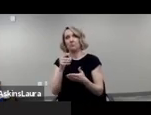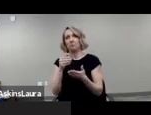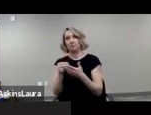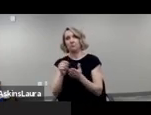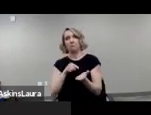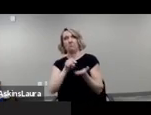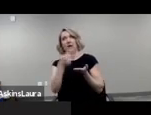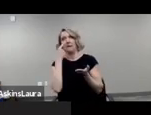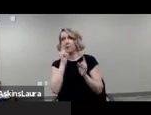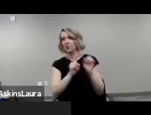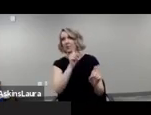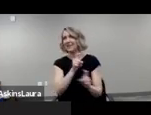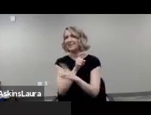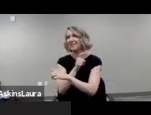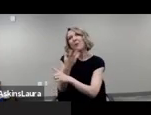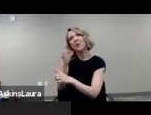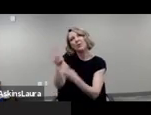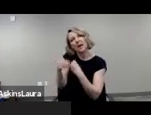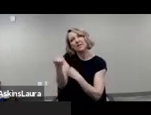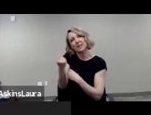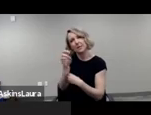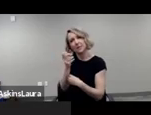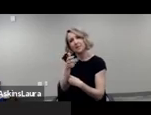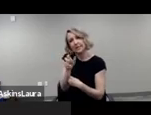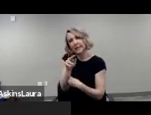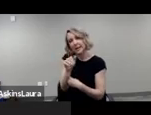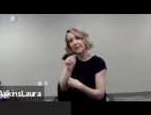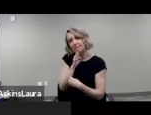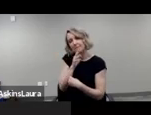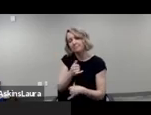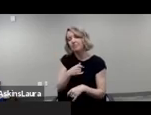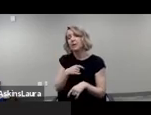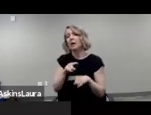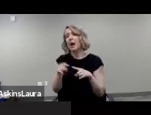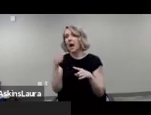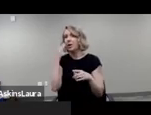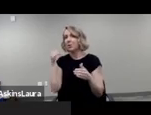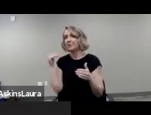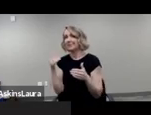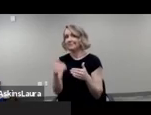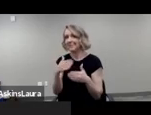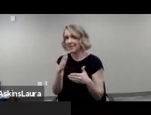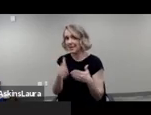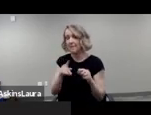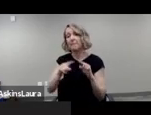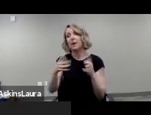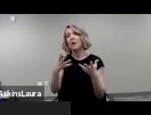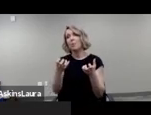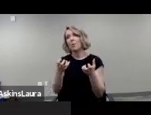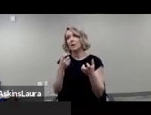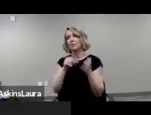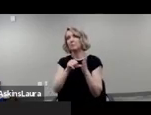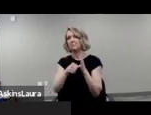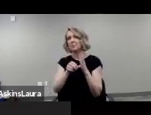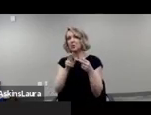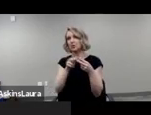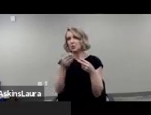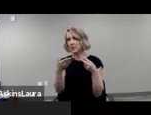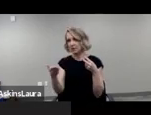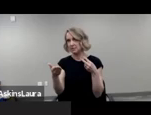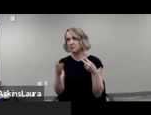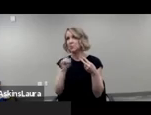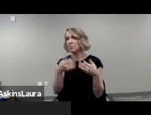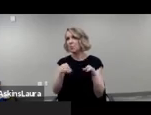um i i know we're getting close to closing and there's two things that i i really think are important about